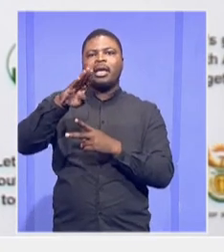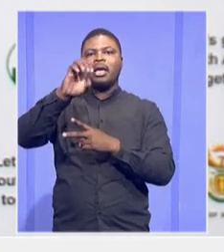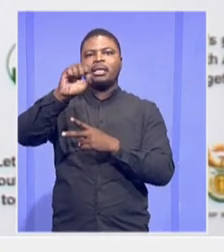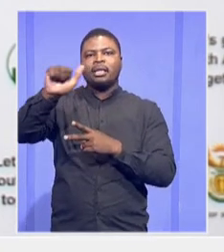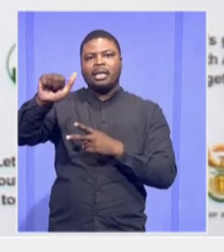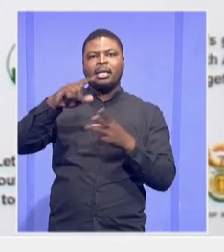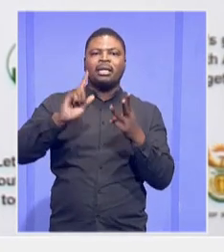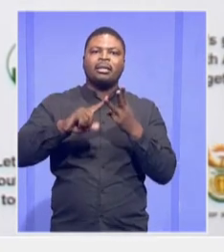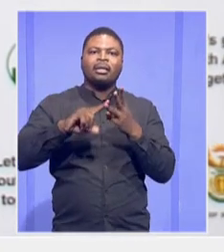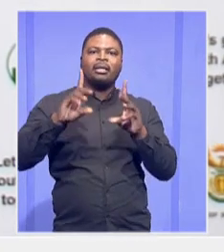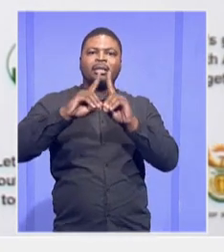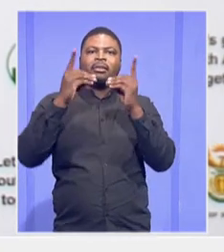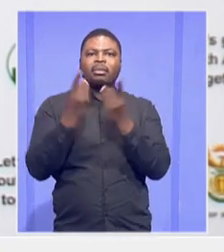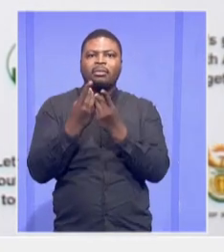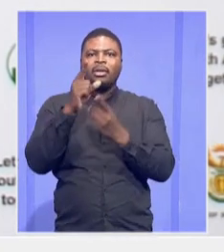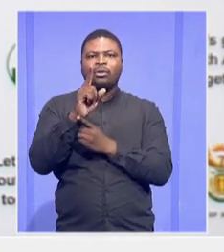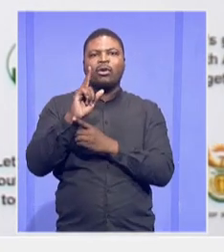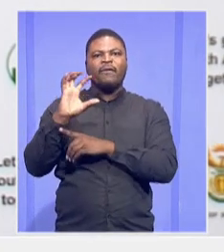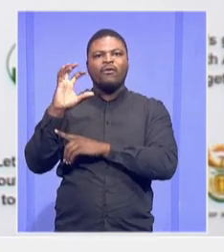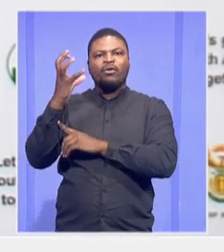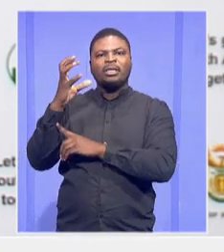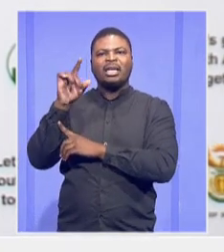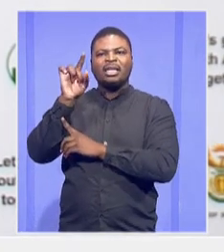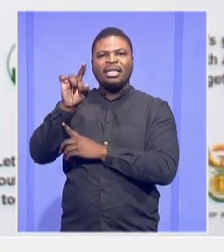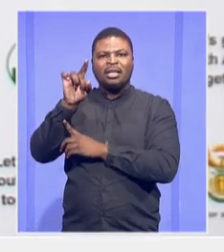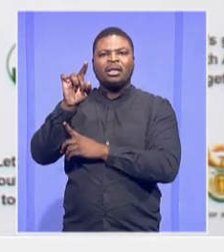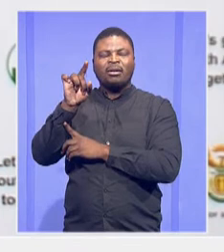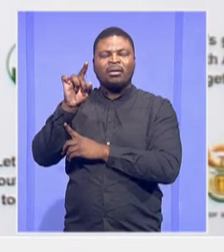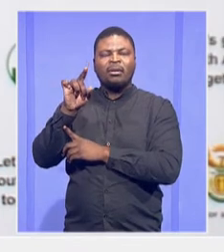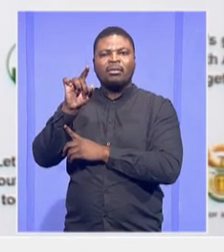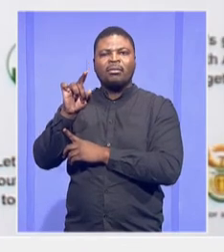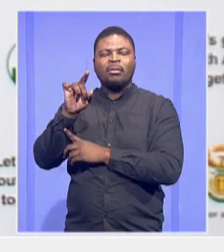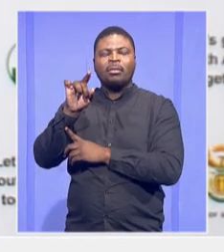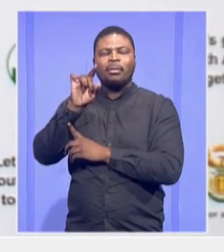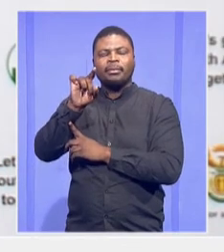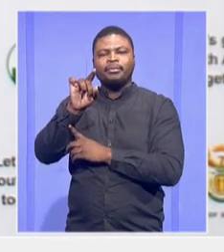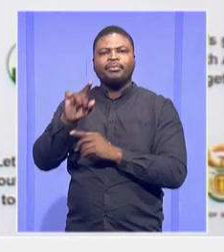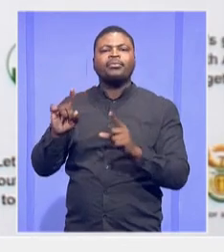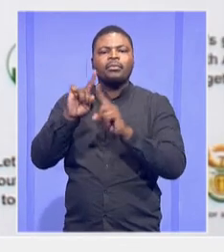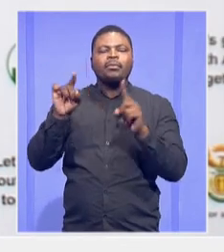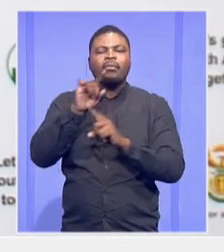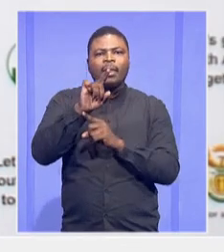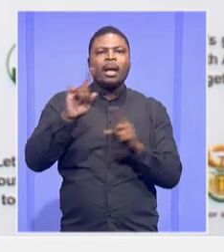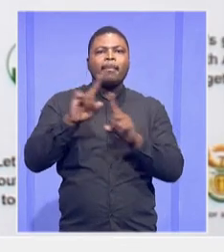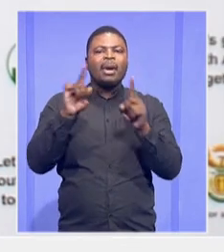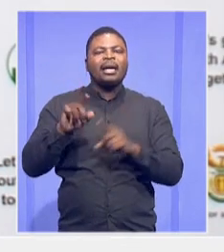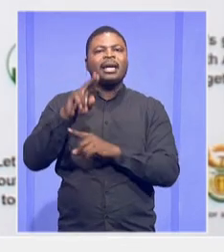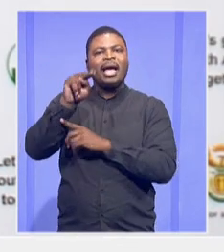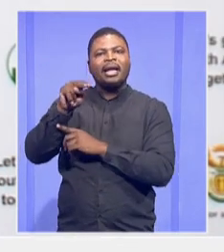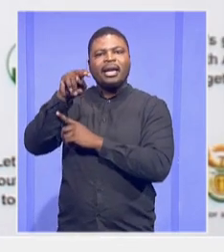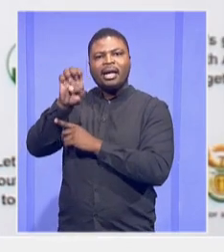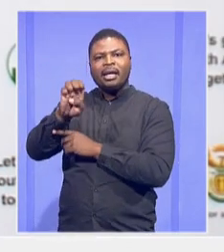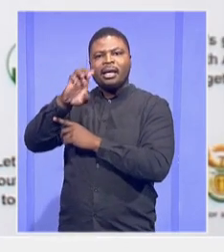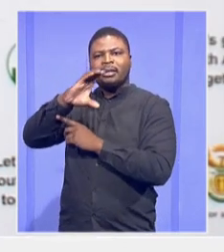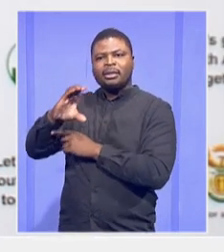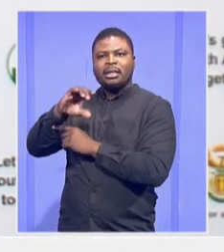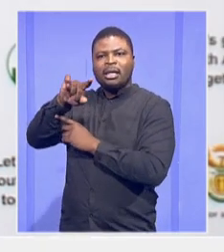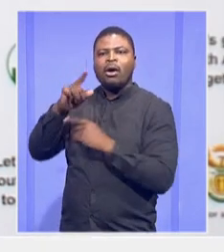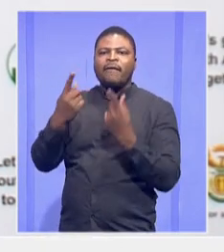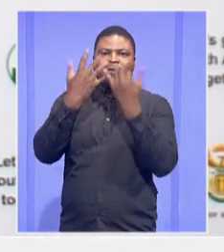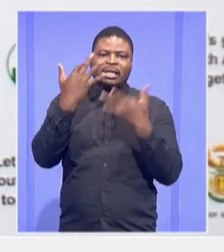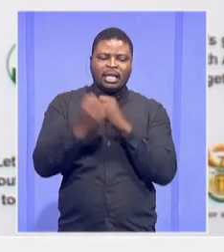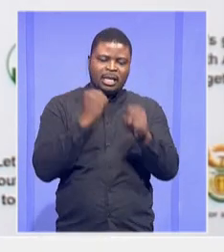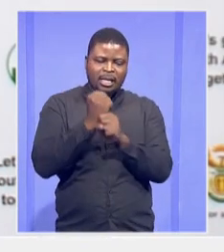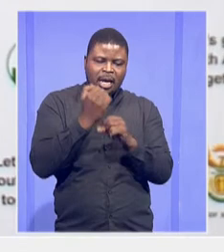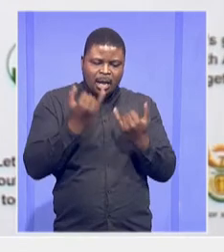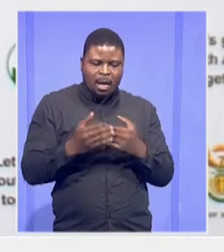Education did not feature this time. We also give you the contribution by NECT within this financial year and